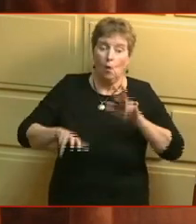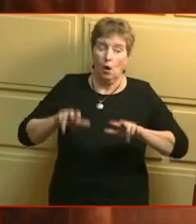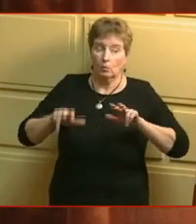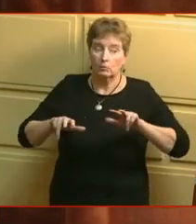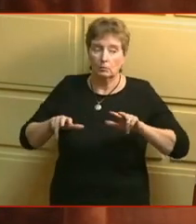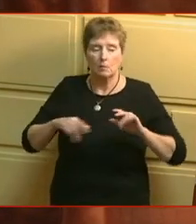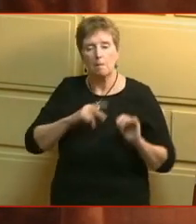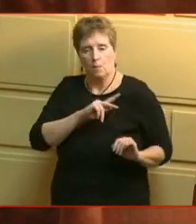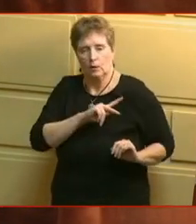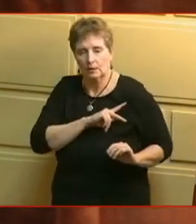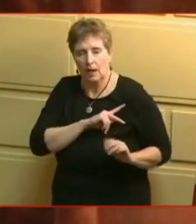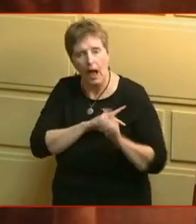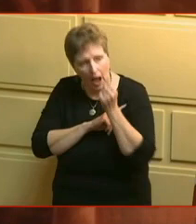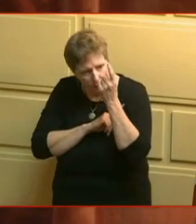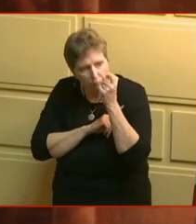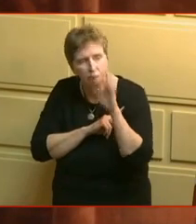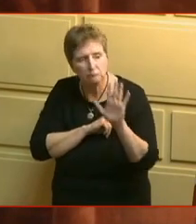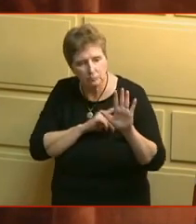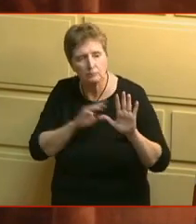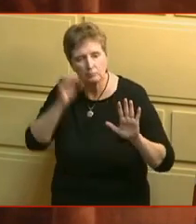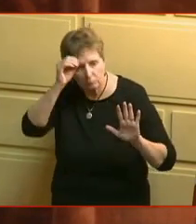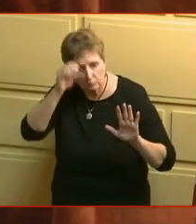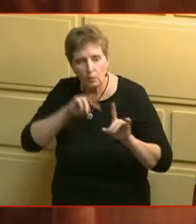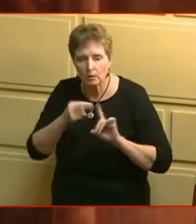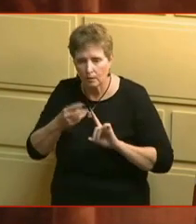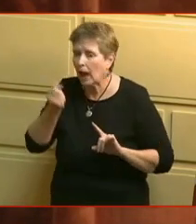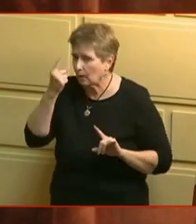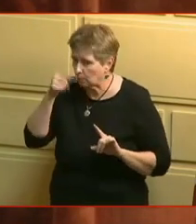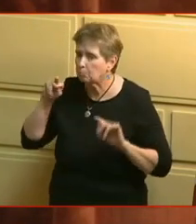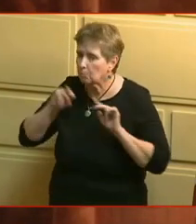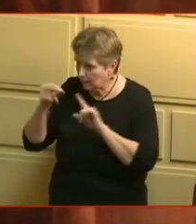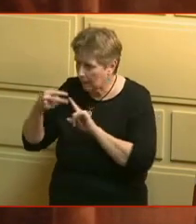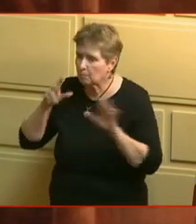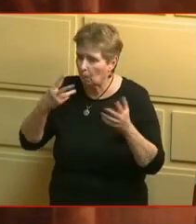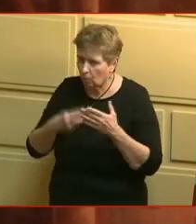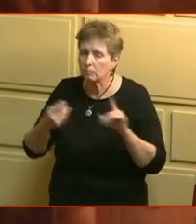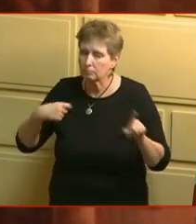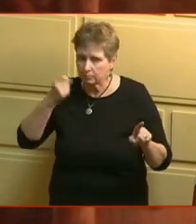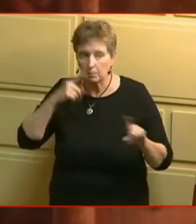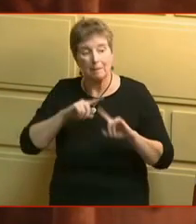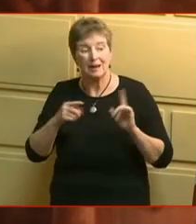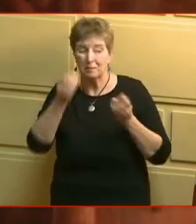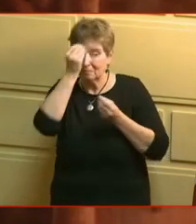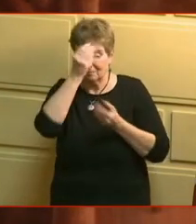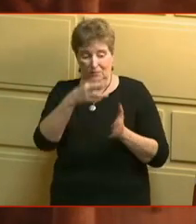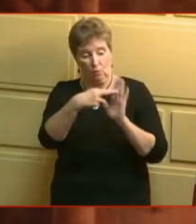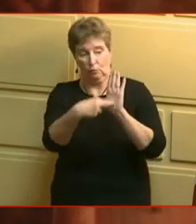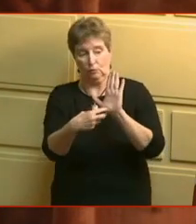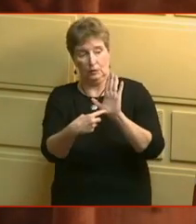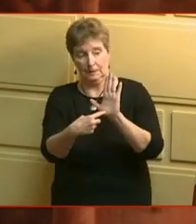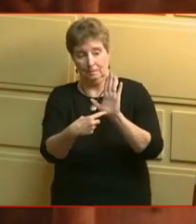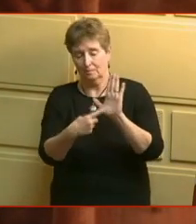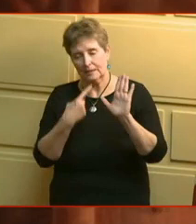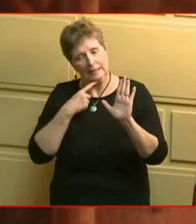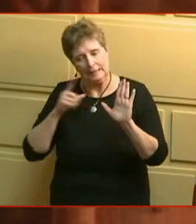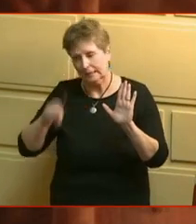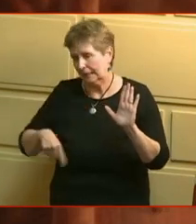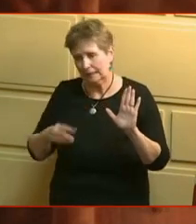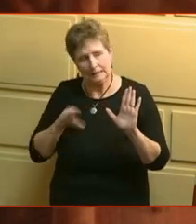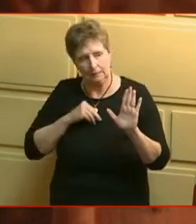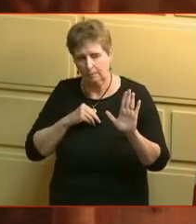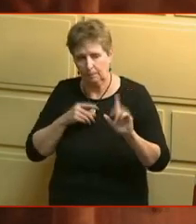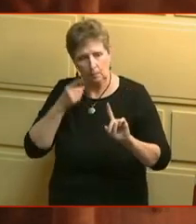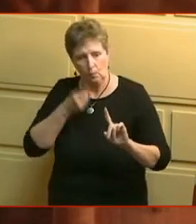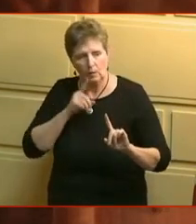Personally, I understand where you're coming from. I understand where both of you are coming from. But I'm telling you what the rules say. So, we continue on.